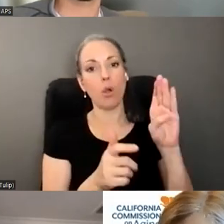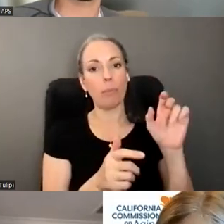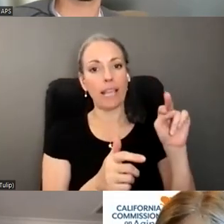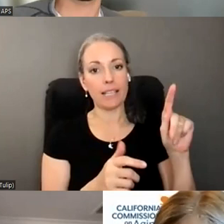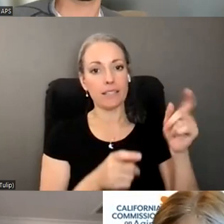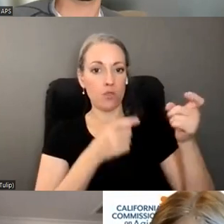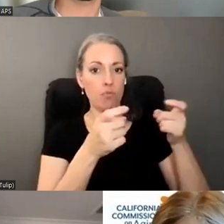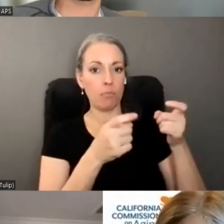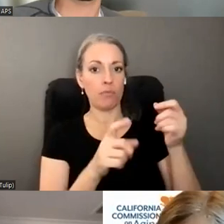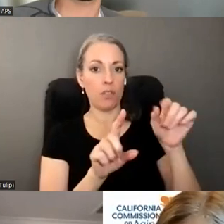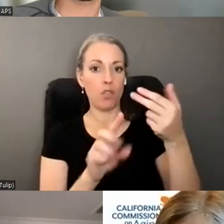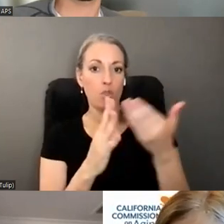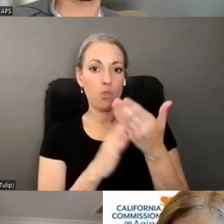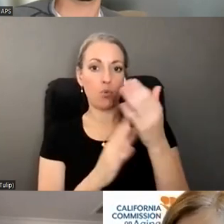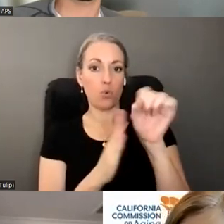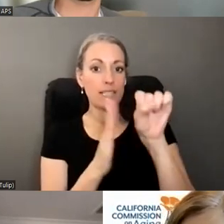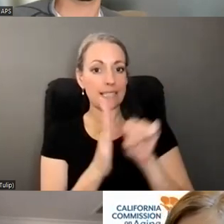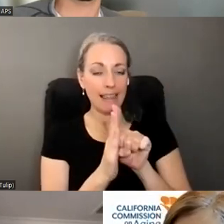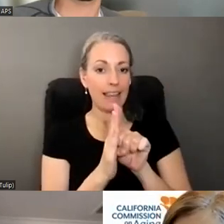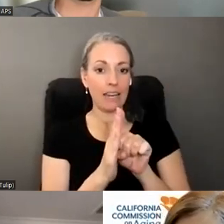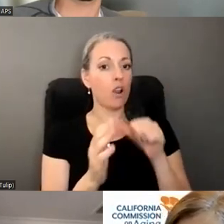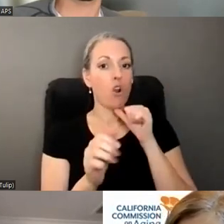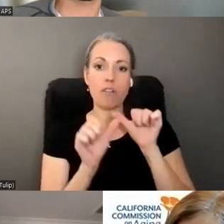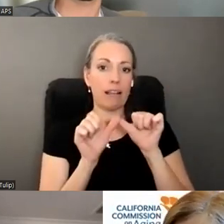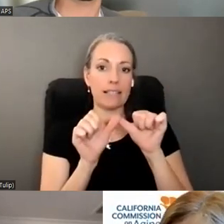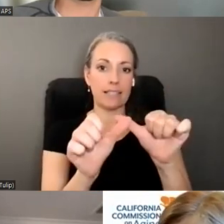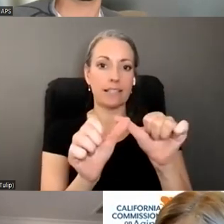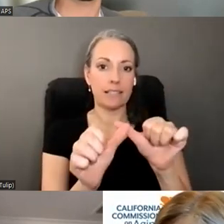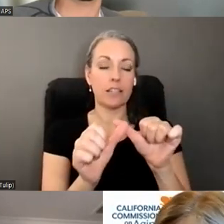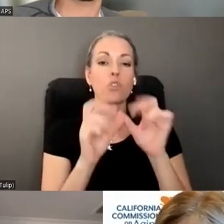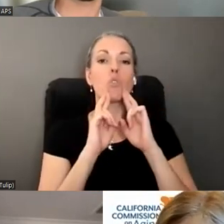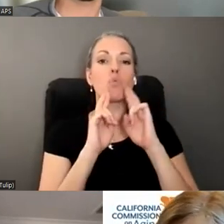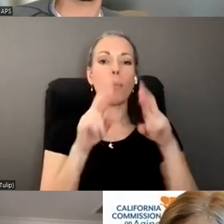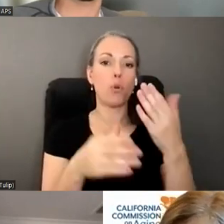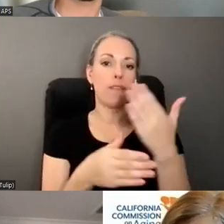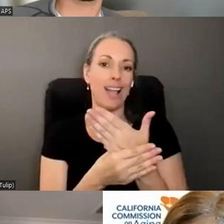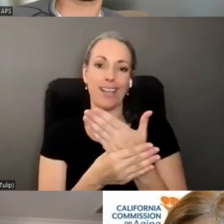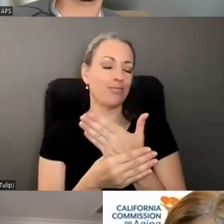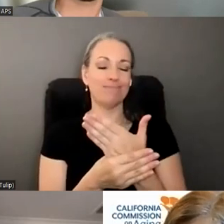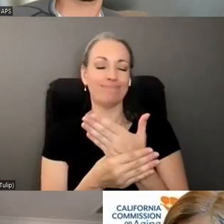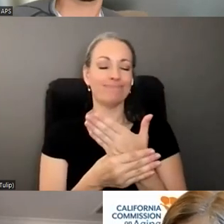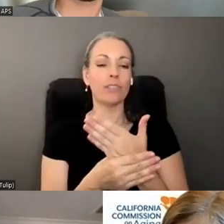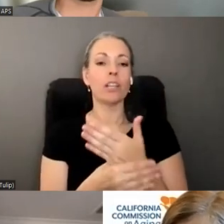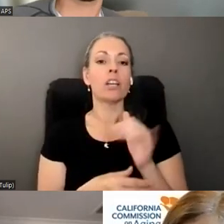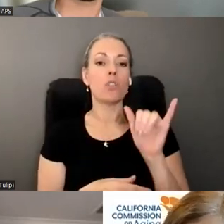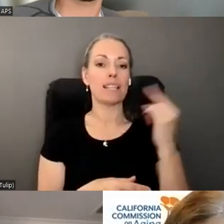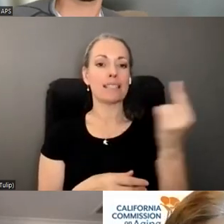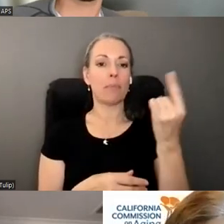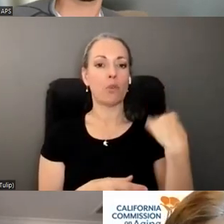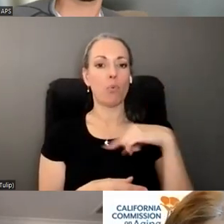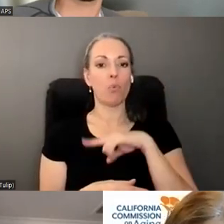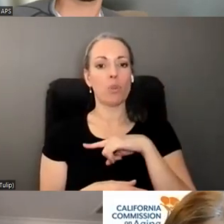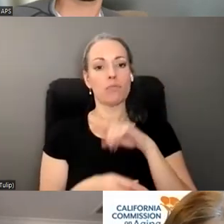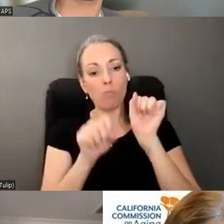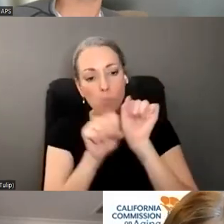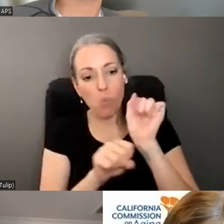by the state aren't consistent at at filing those reports either and so that's something that we've really been working